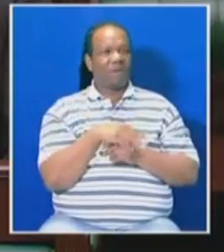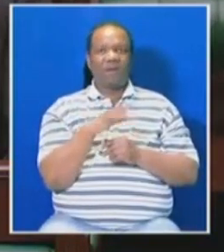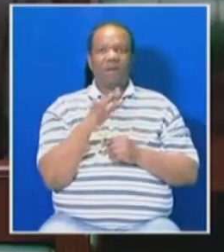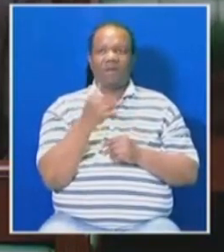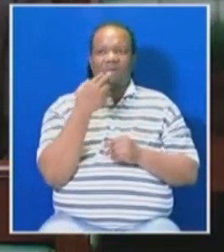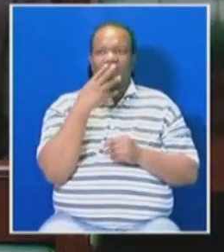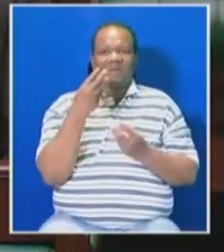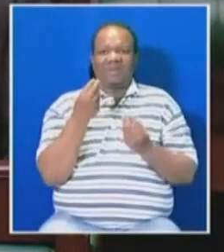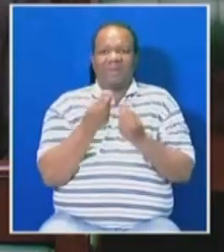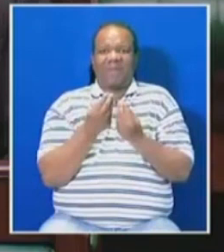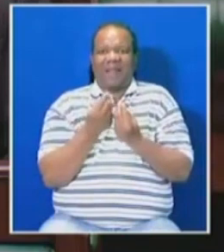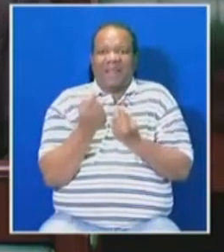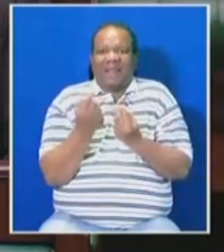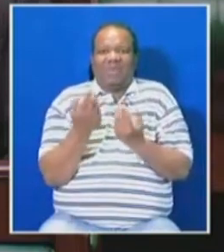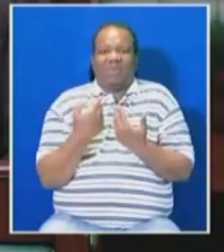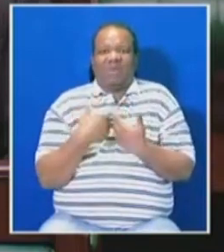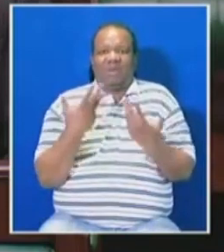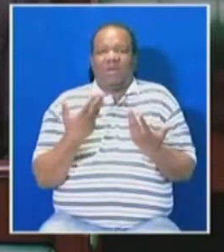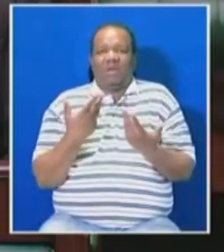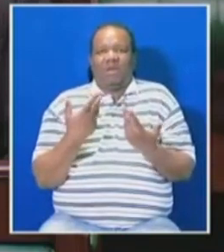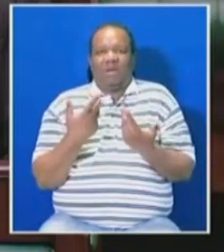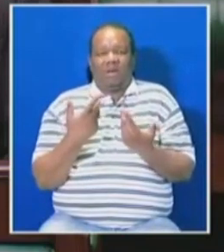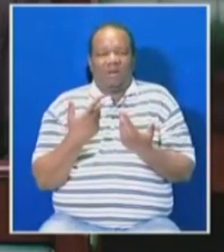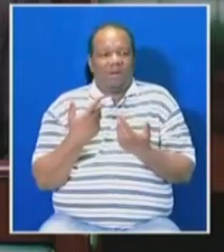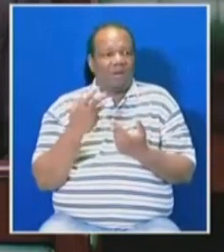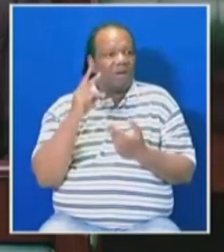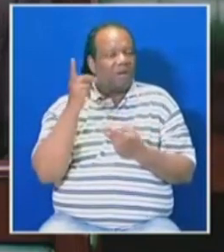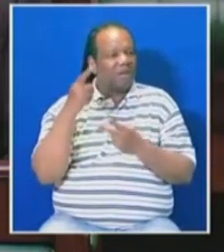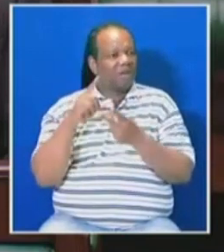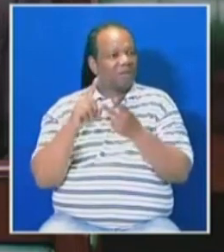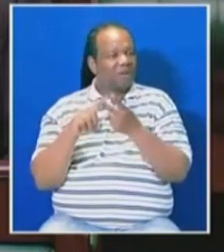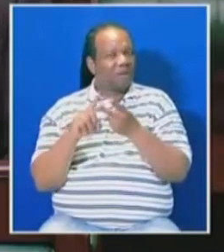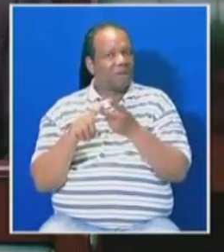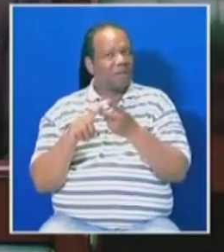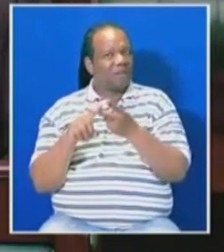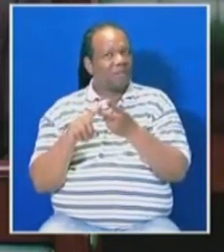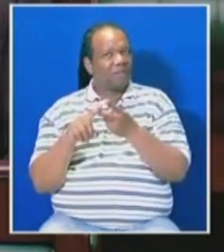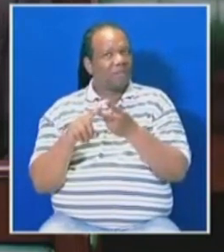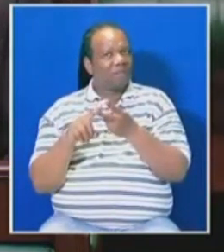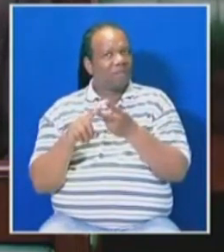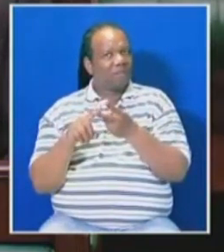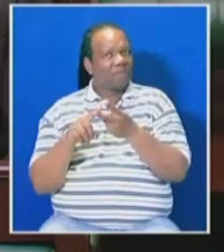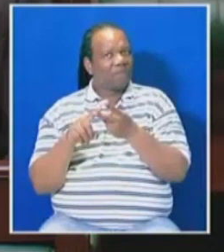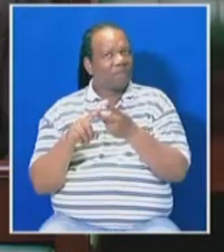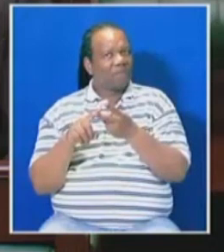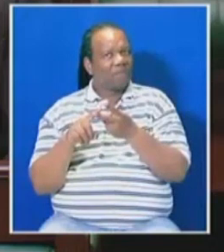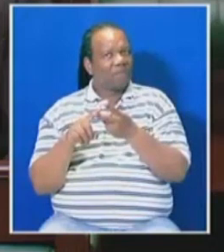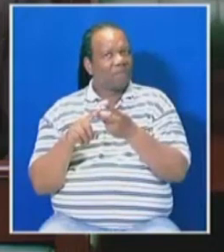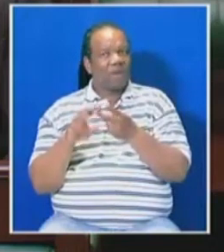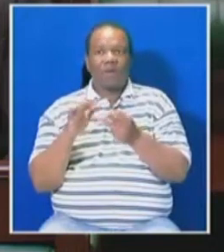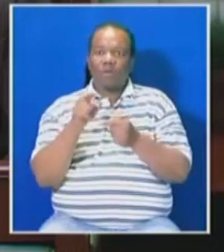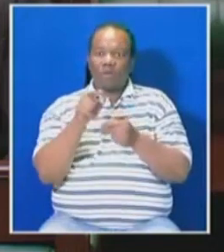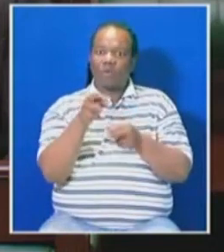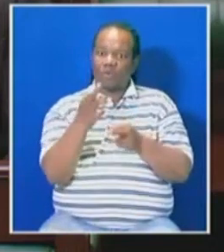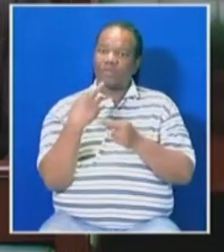Honorable Members, thank you. Please, let me respond. My one, you first going to respond to that one, then I come back.